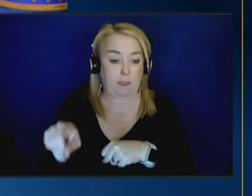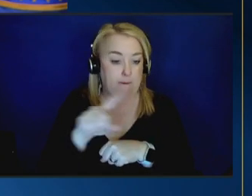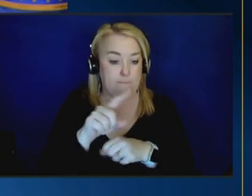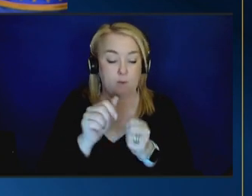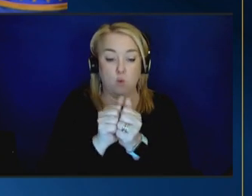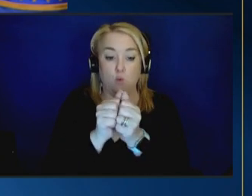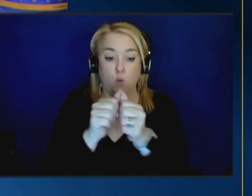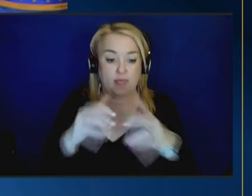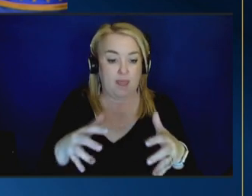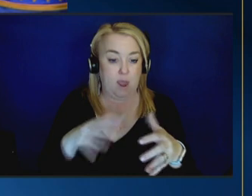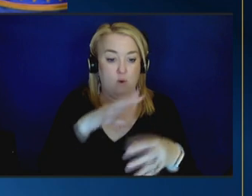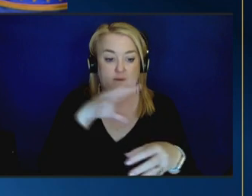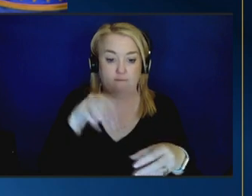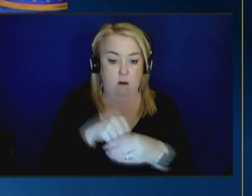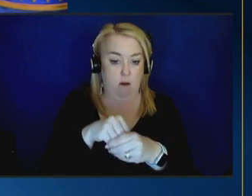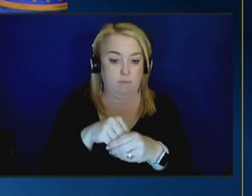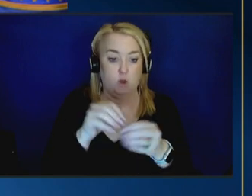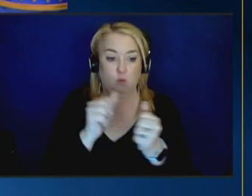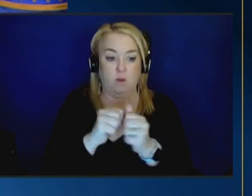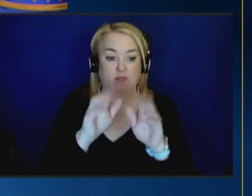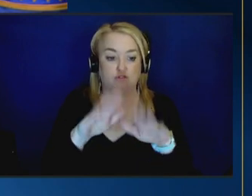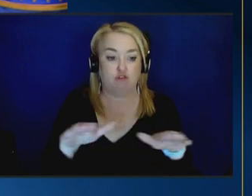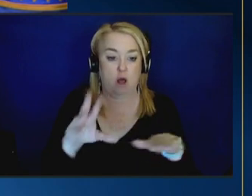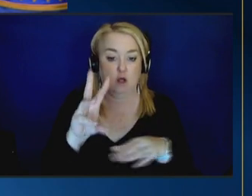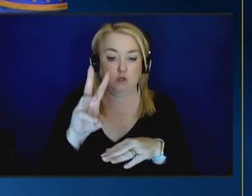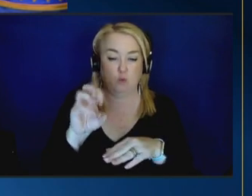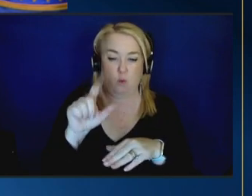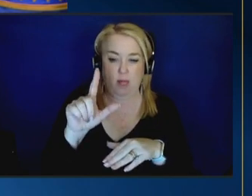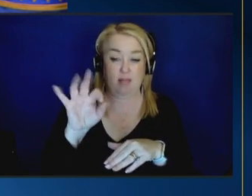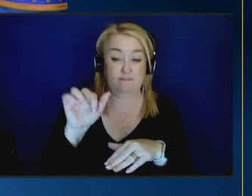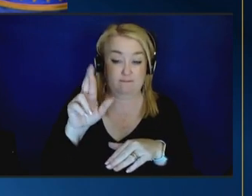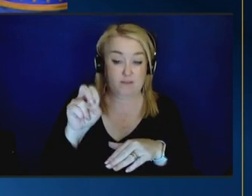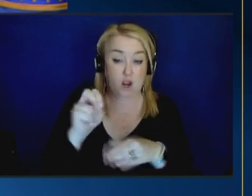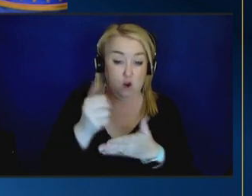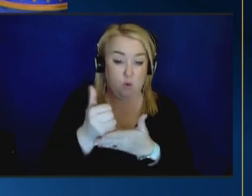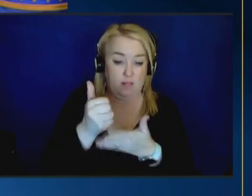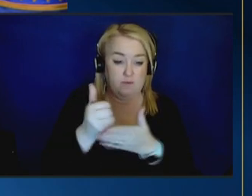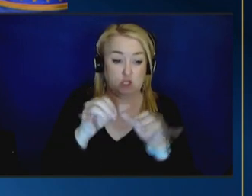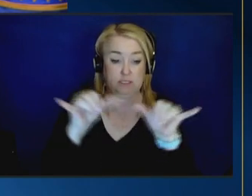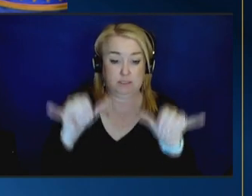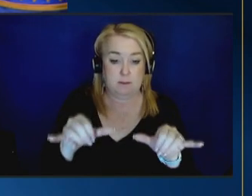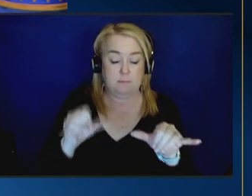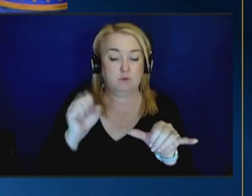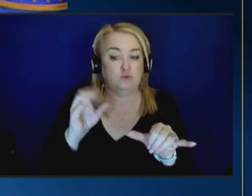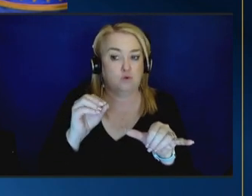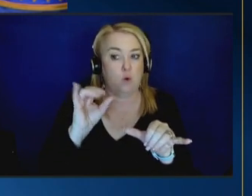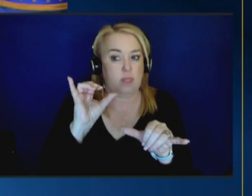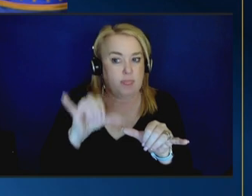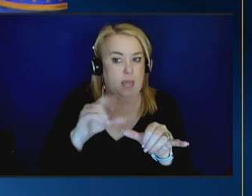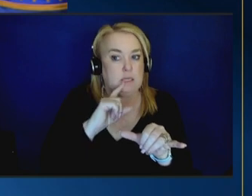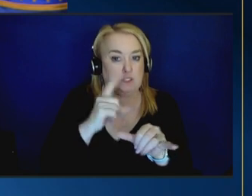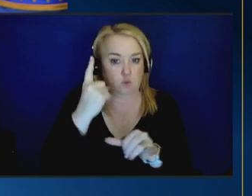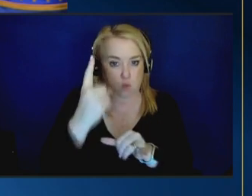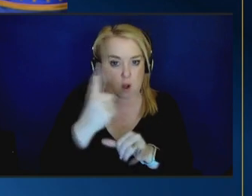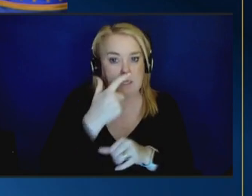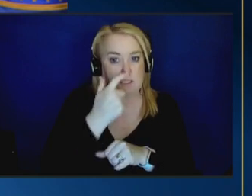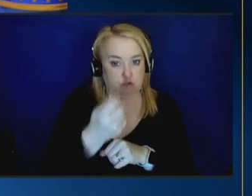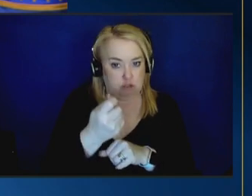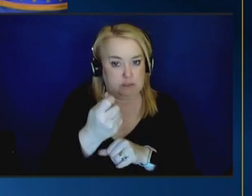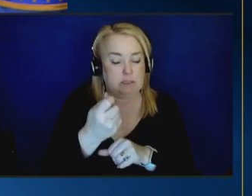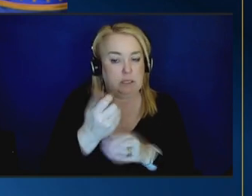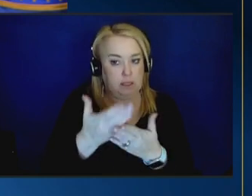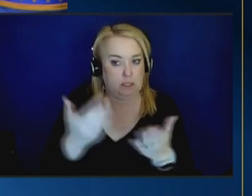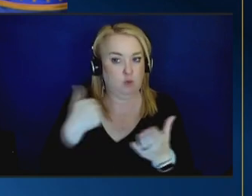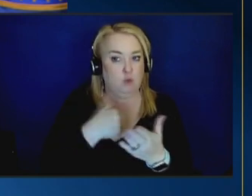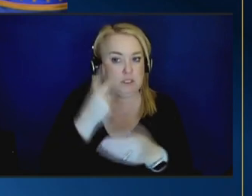any involvement with the child welfare system at all and really to help to prevent that kind of involvement so i think that's one very interesting trend that we're seeing